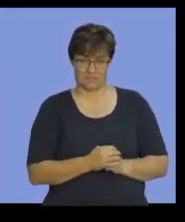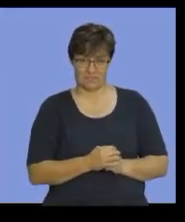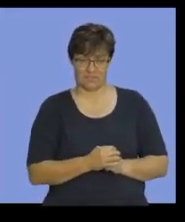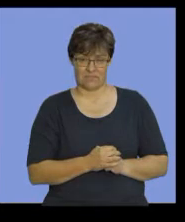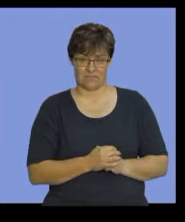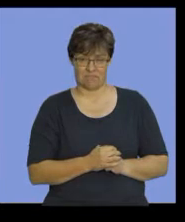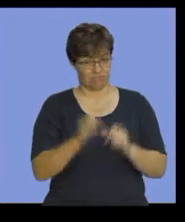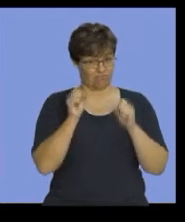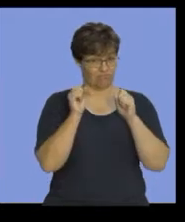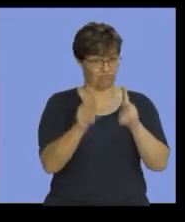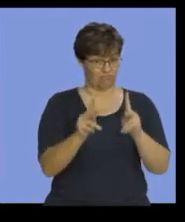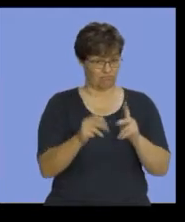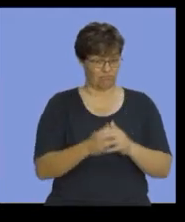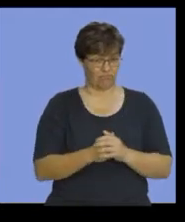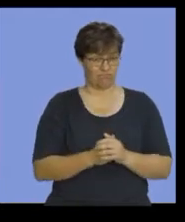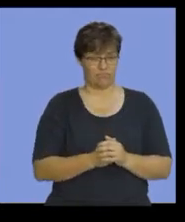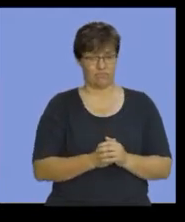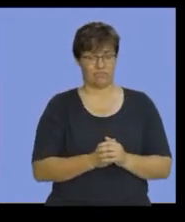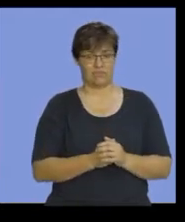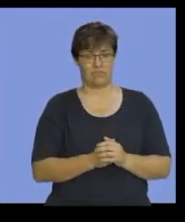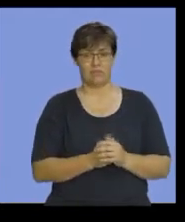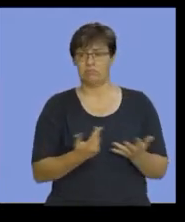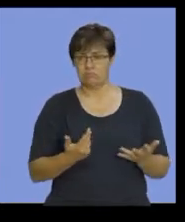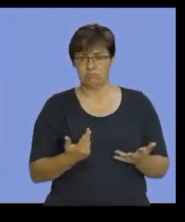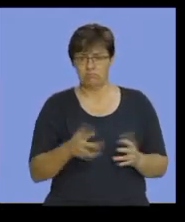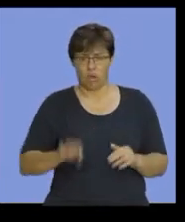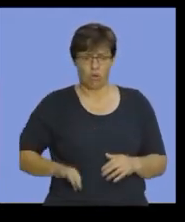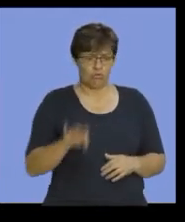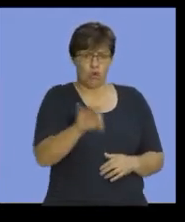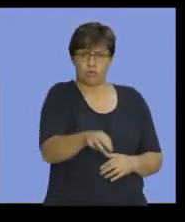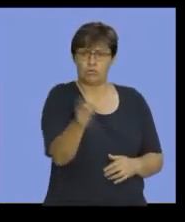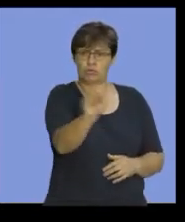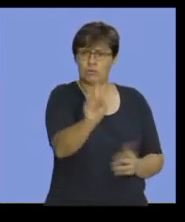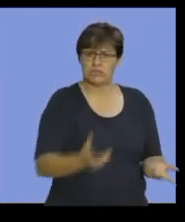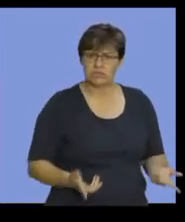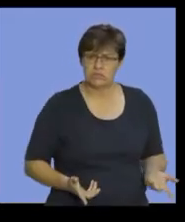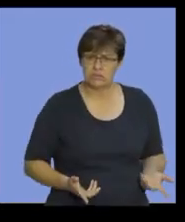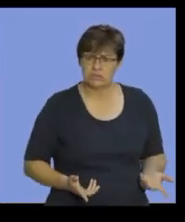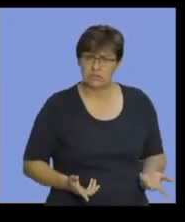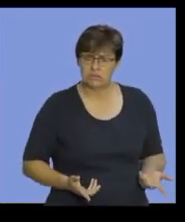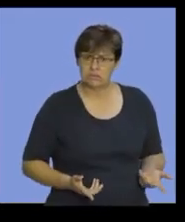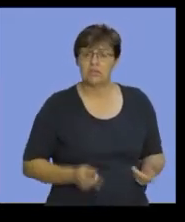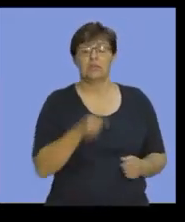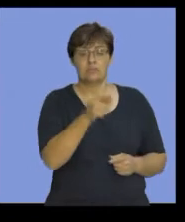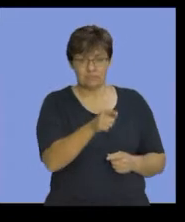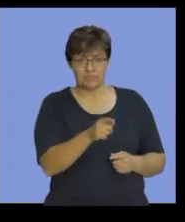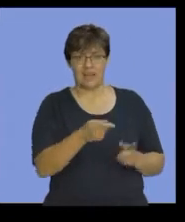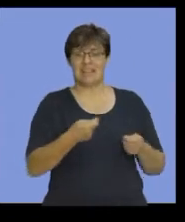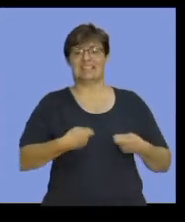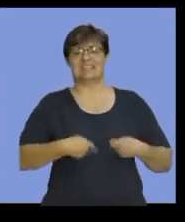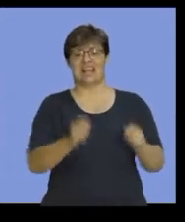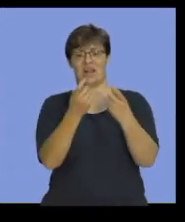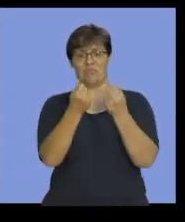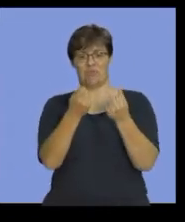Okay. And what is your contribution per unit? It's your selling price per unit